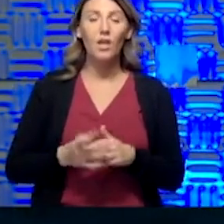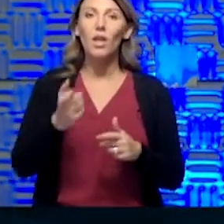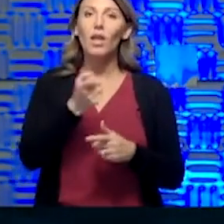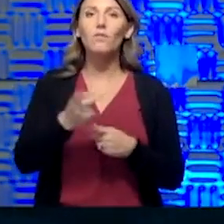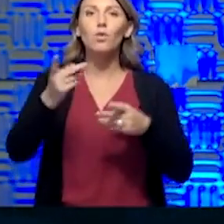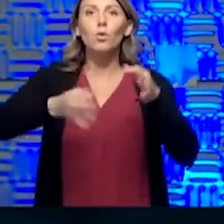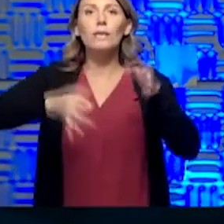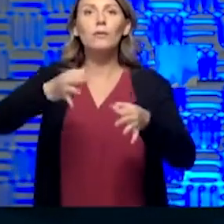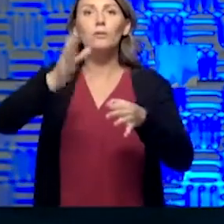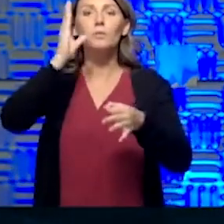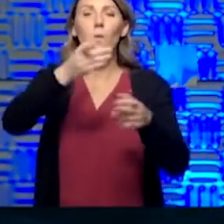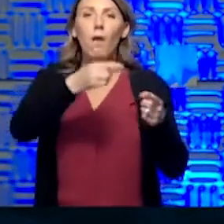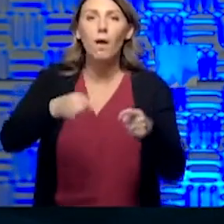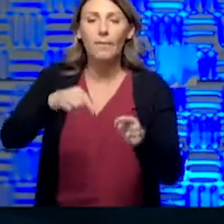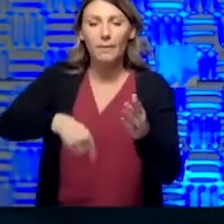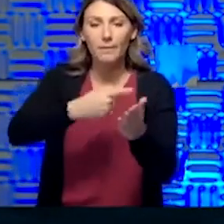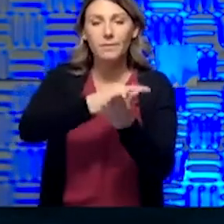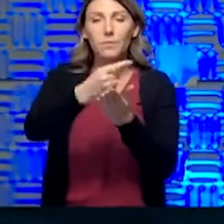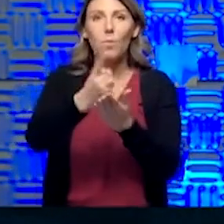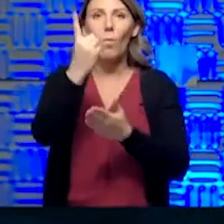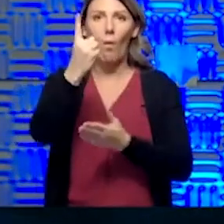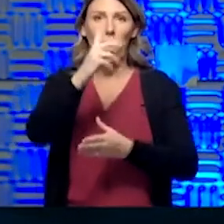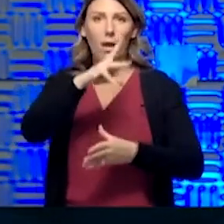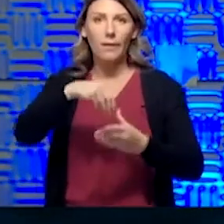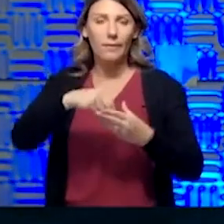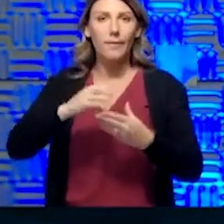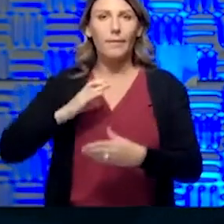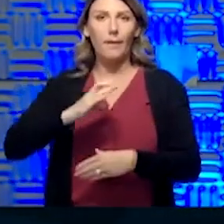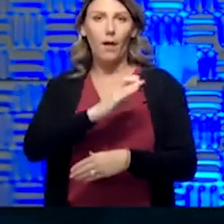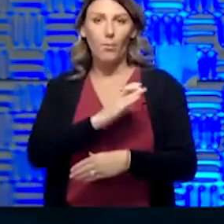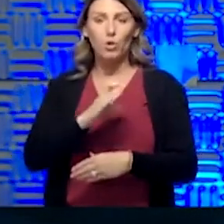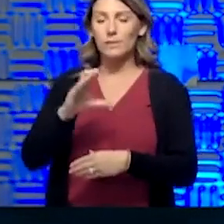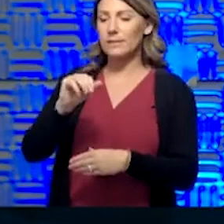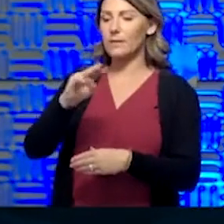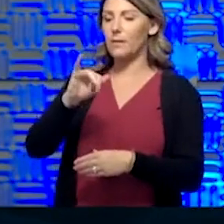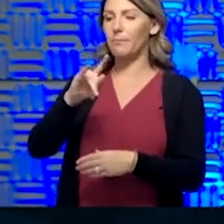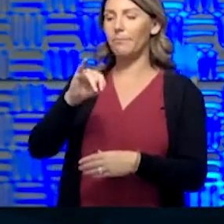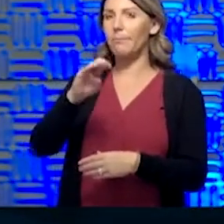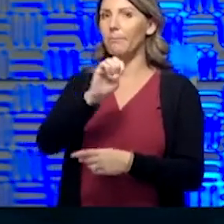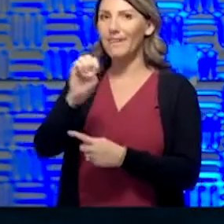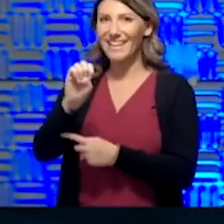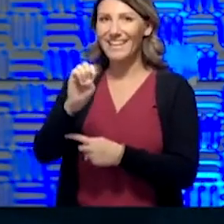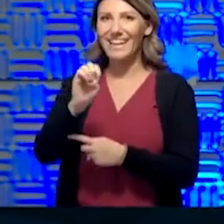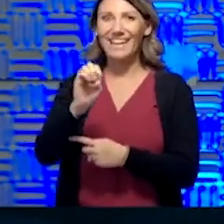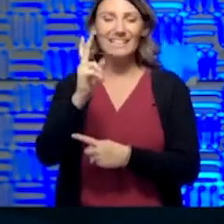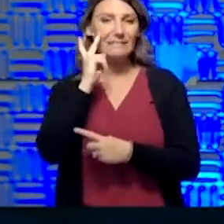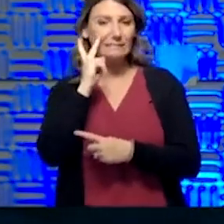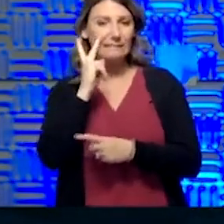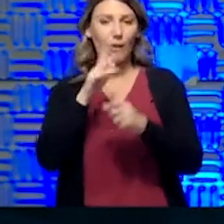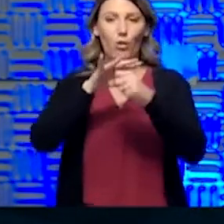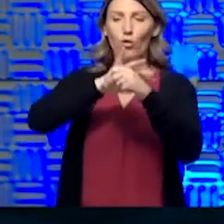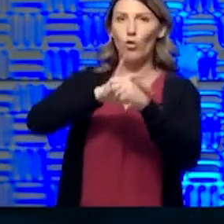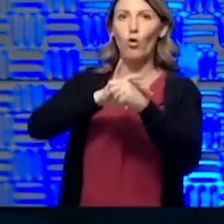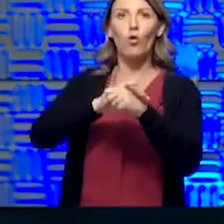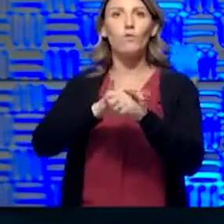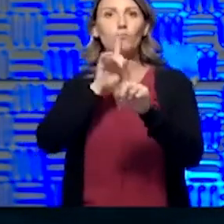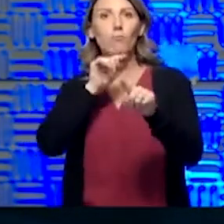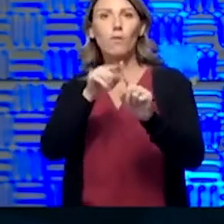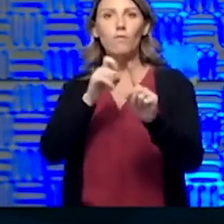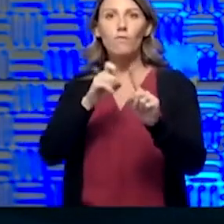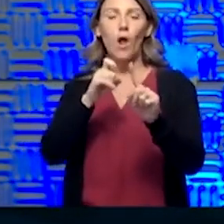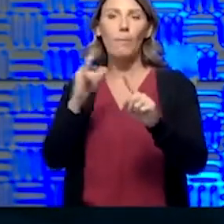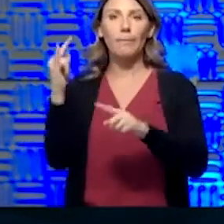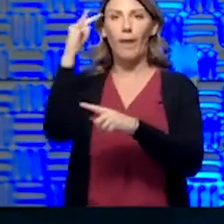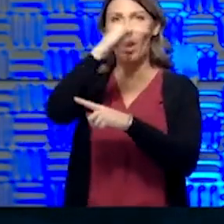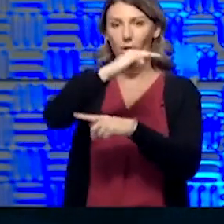week. One involves the Commerce Committee, of which I'm a member, looking at the COVID response by the airlines and